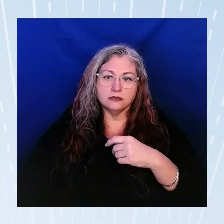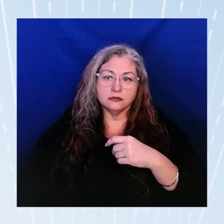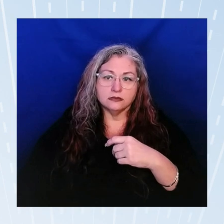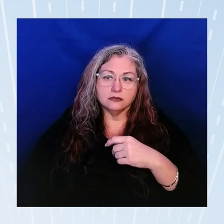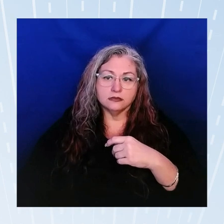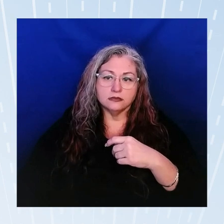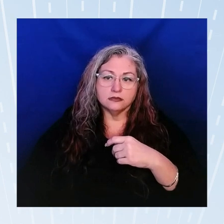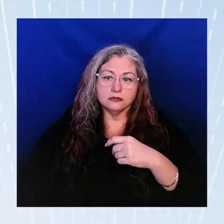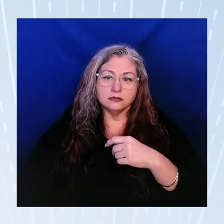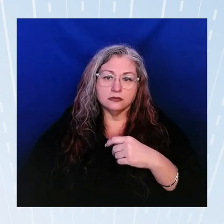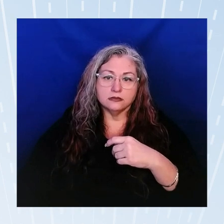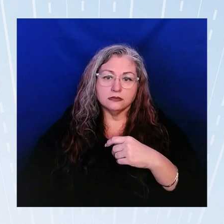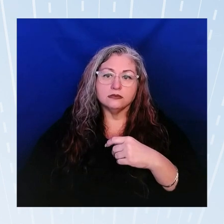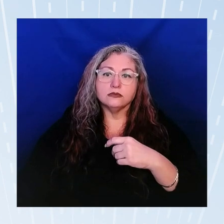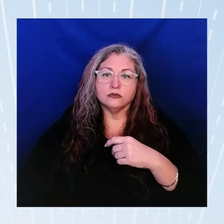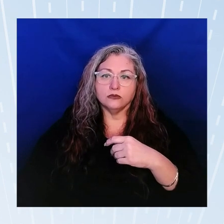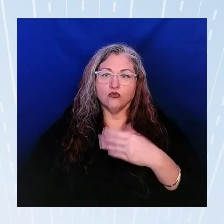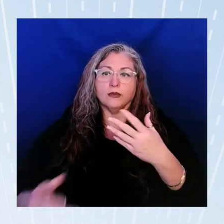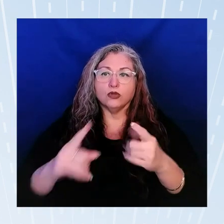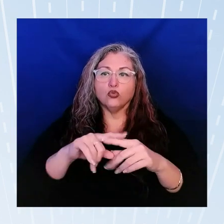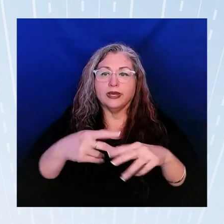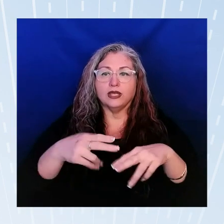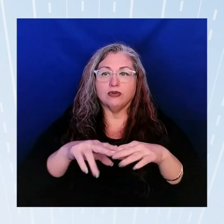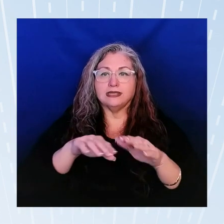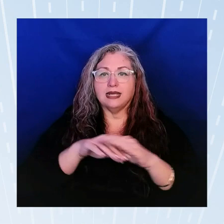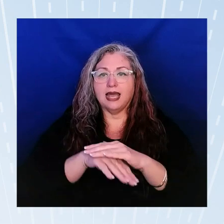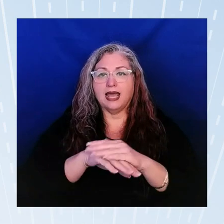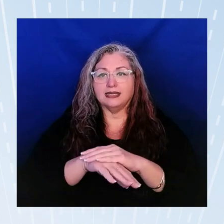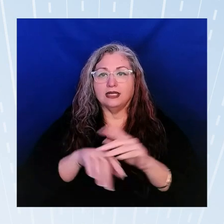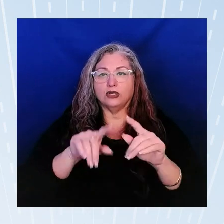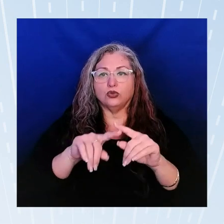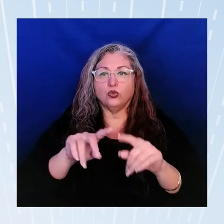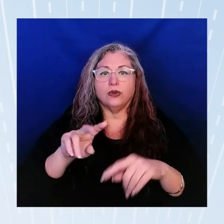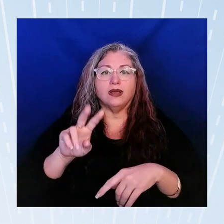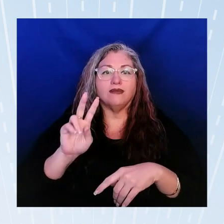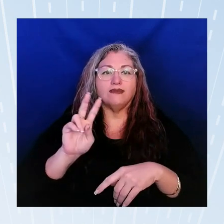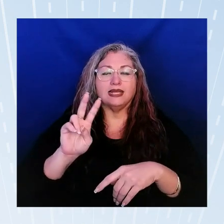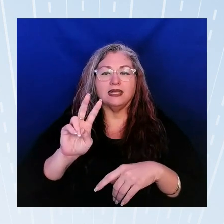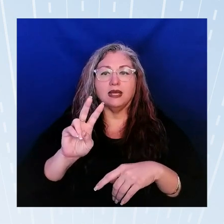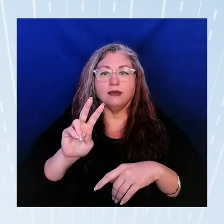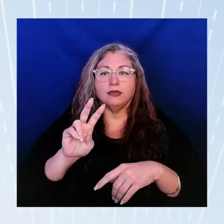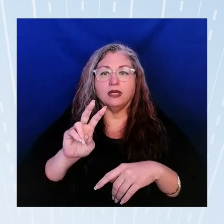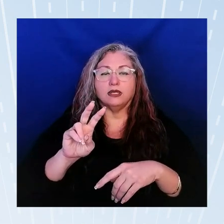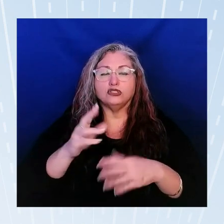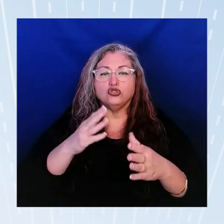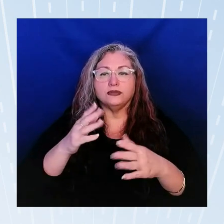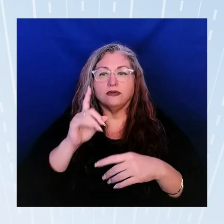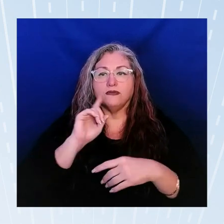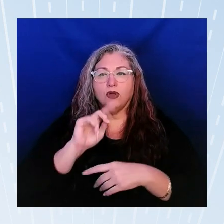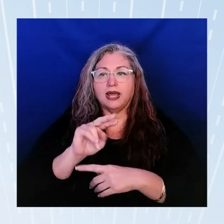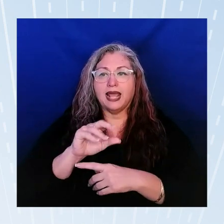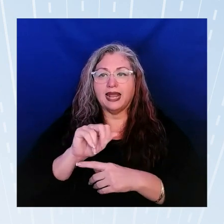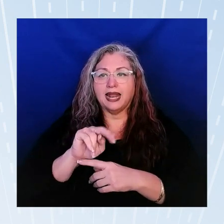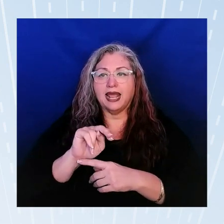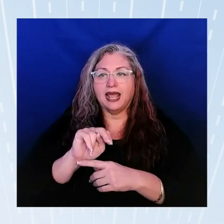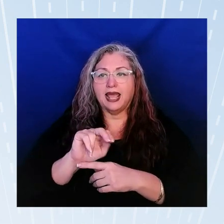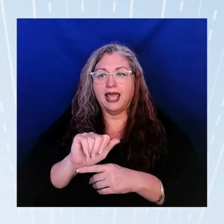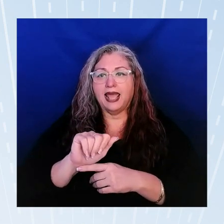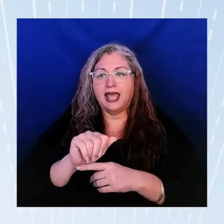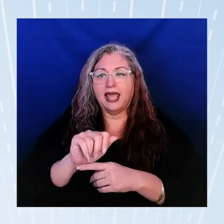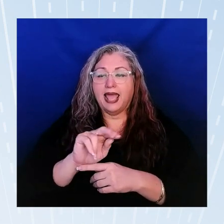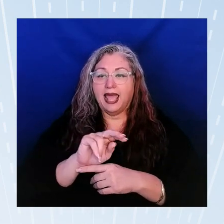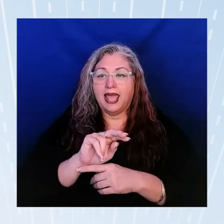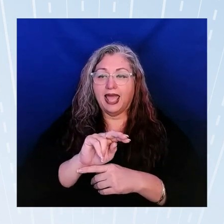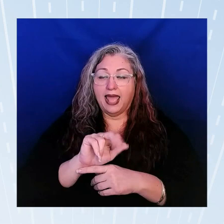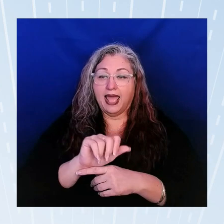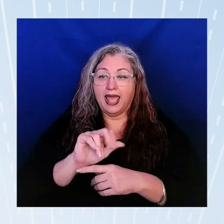recommendation two increase access to victim services for AA and NHPI victims just want to